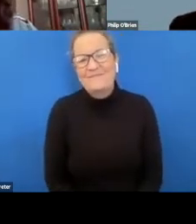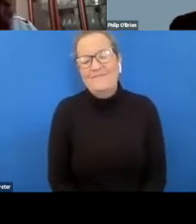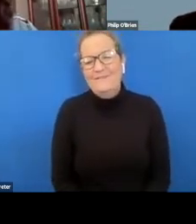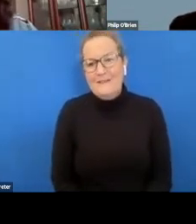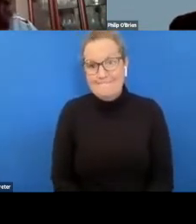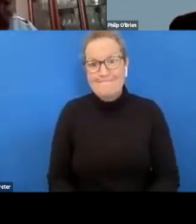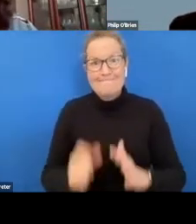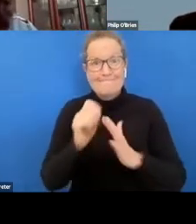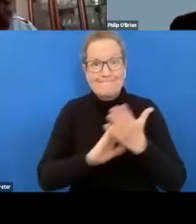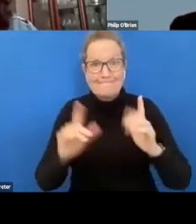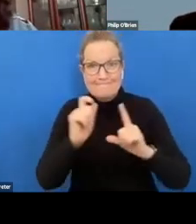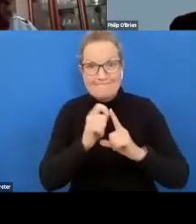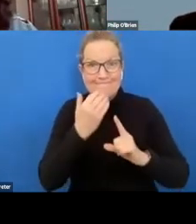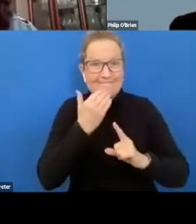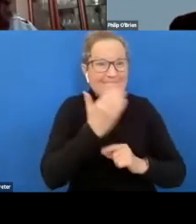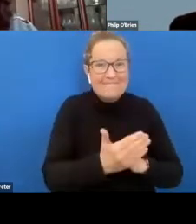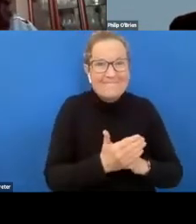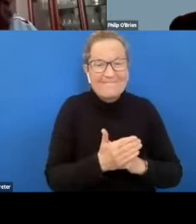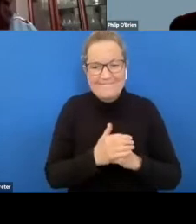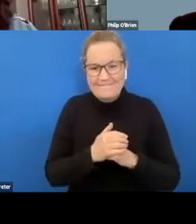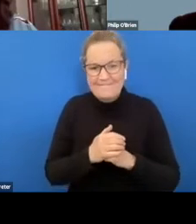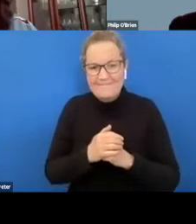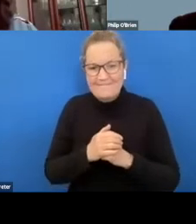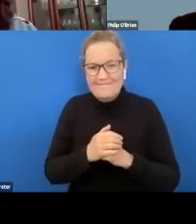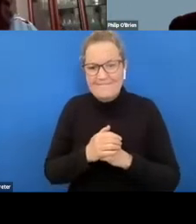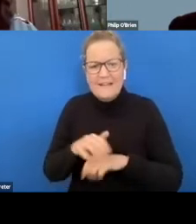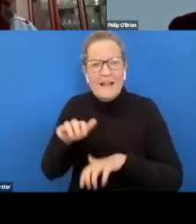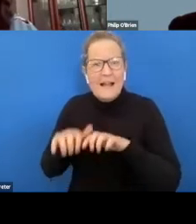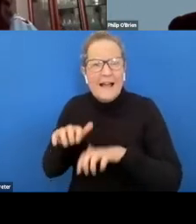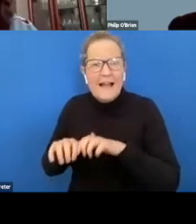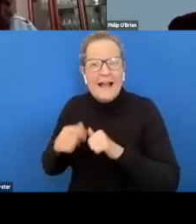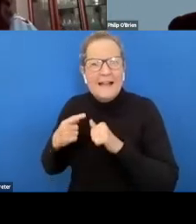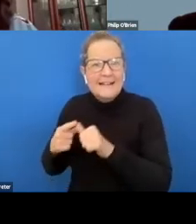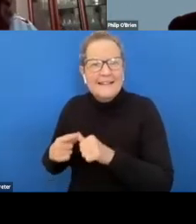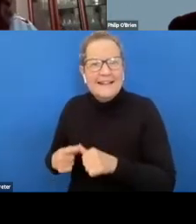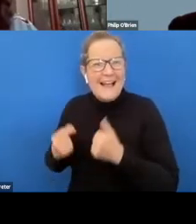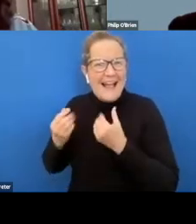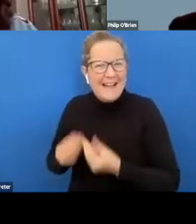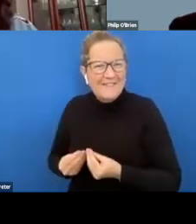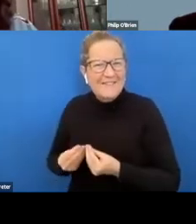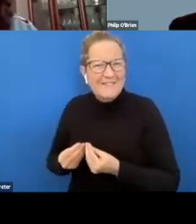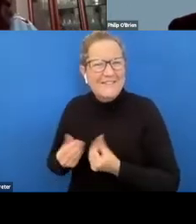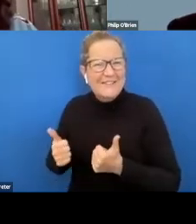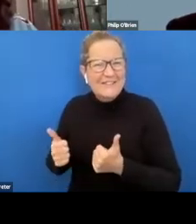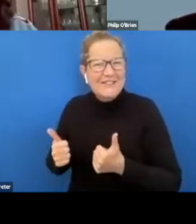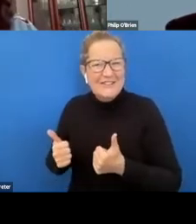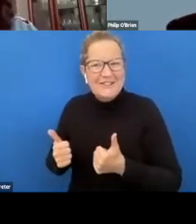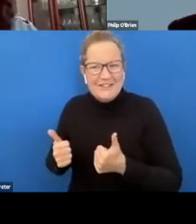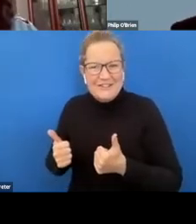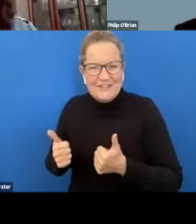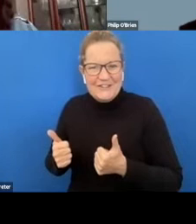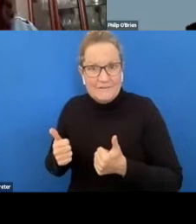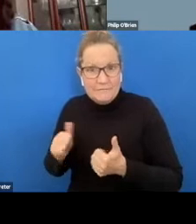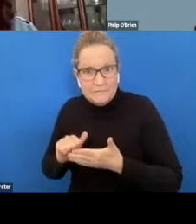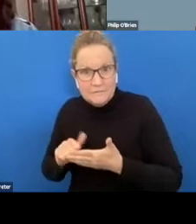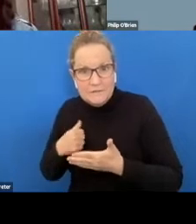i believe some questions are being answered also in the background um directly with the people so please correct me if i'm wrong about that